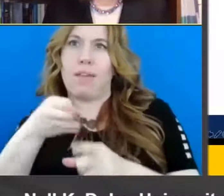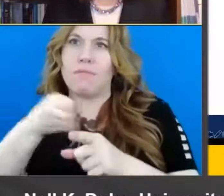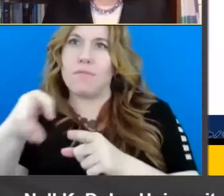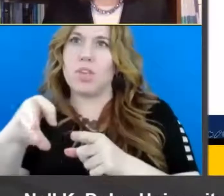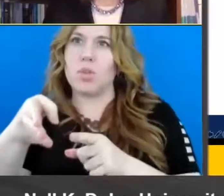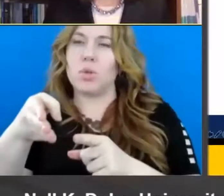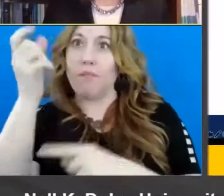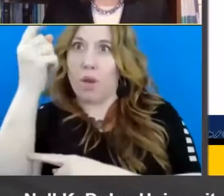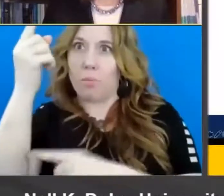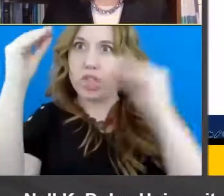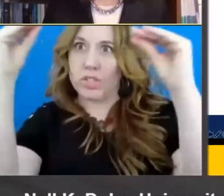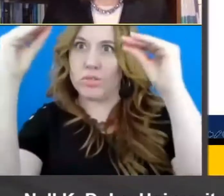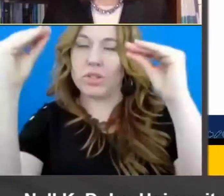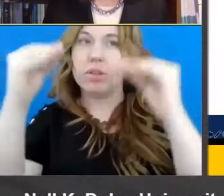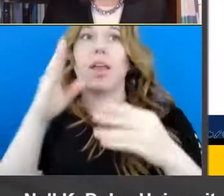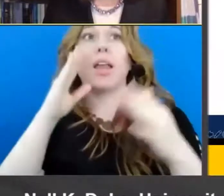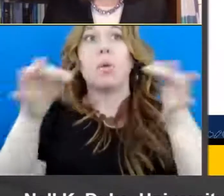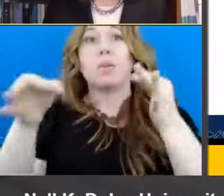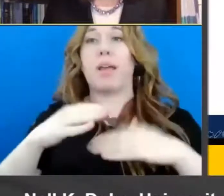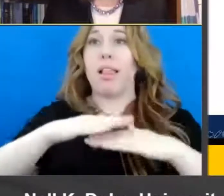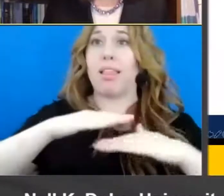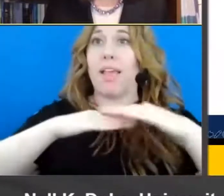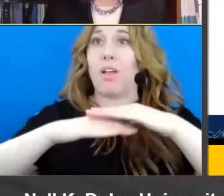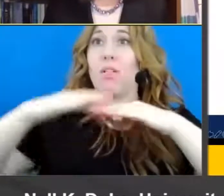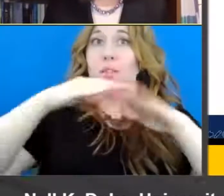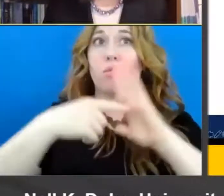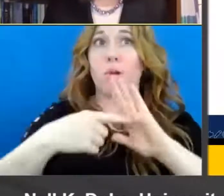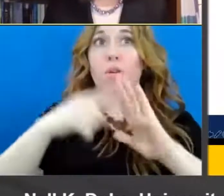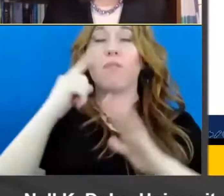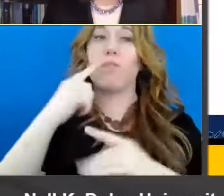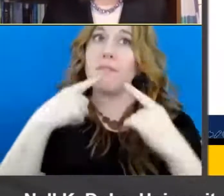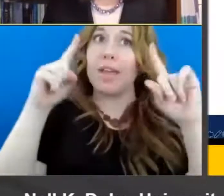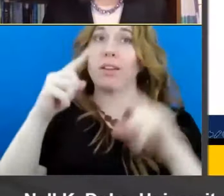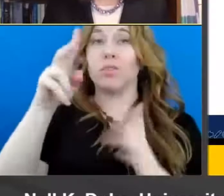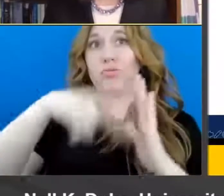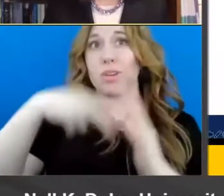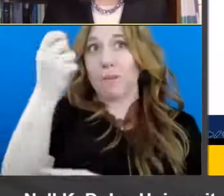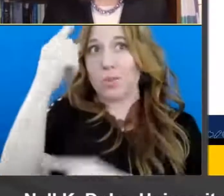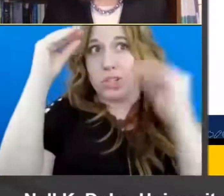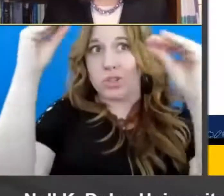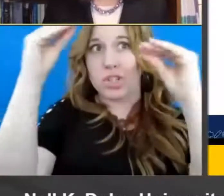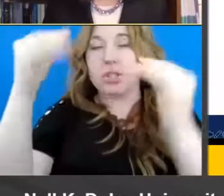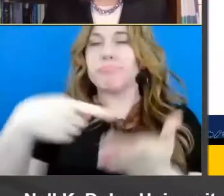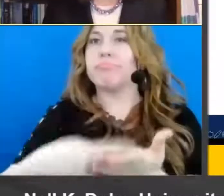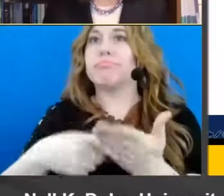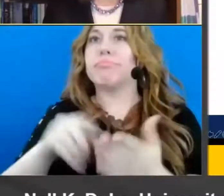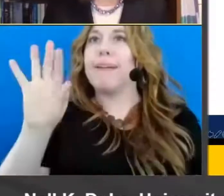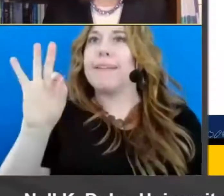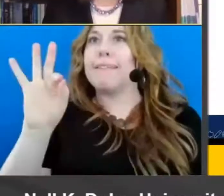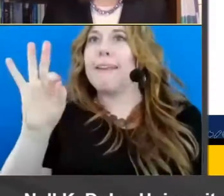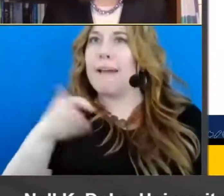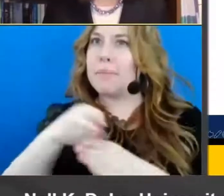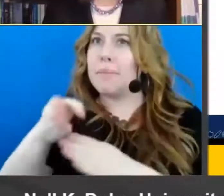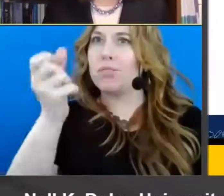I'll then present a layered model of effective reading comprehension instruction and talk about nine key understandings about reading